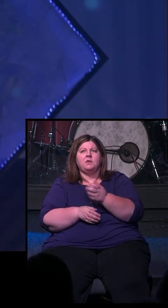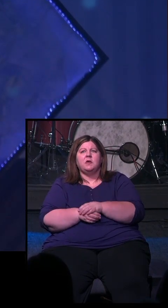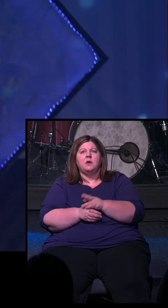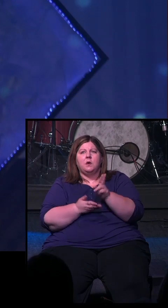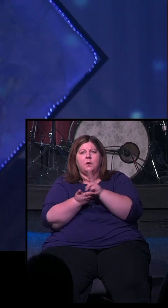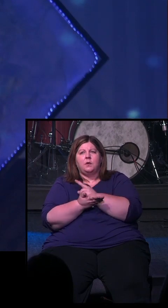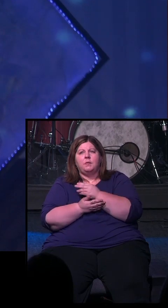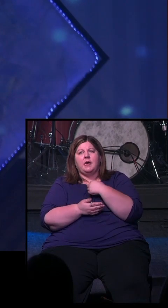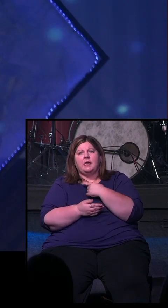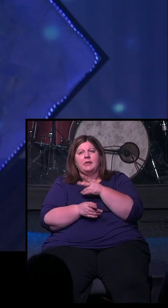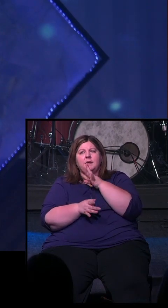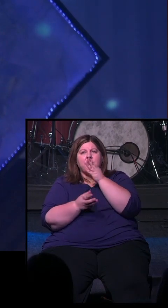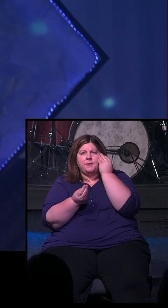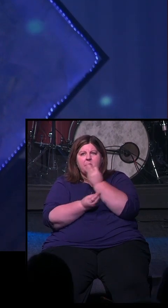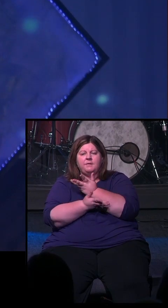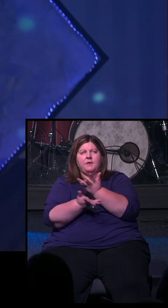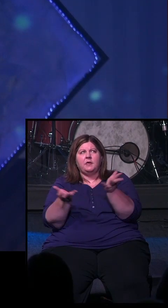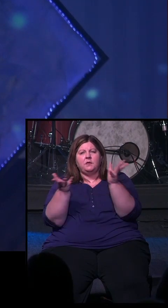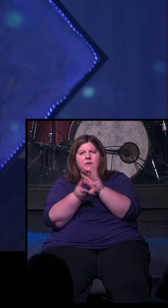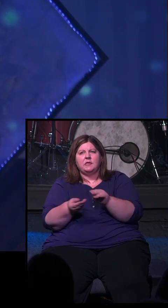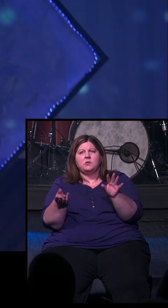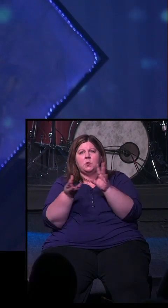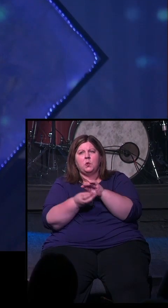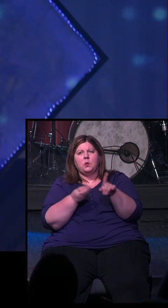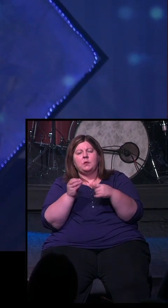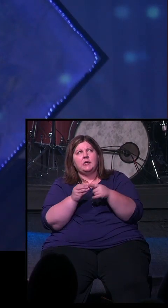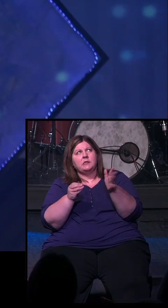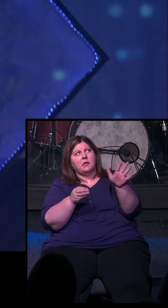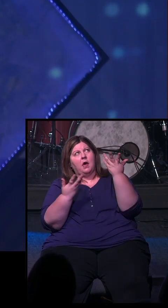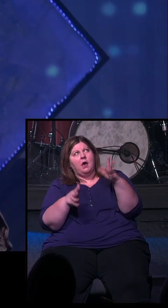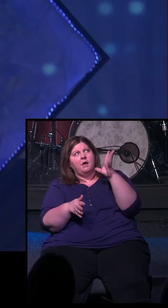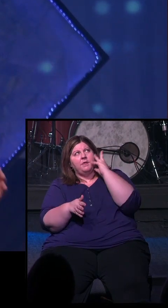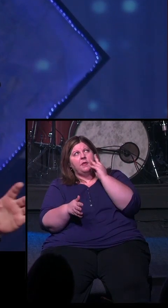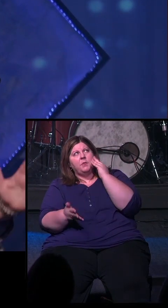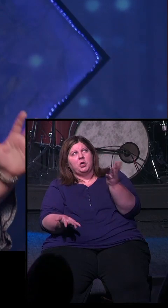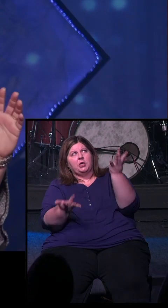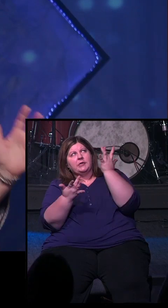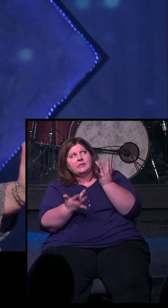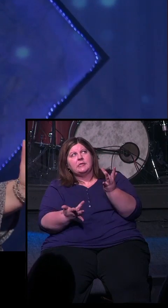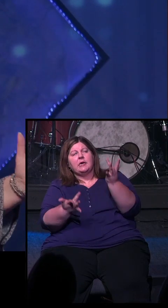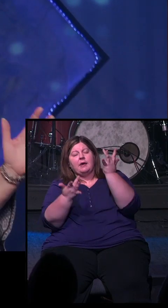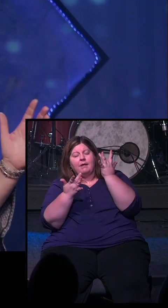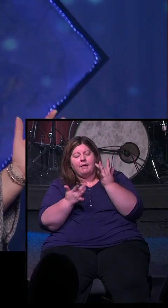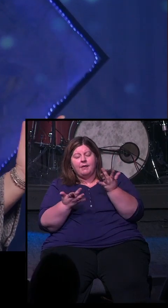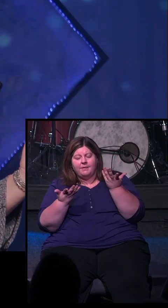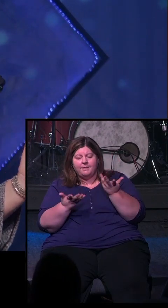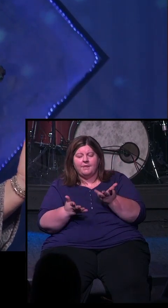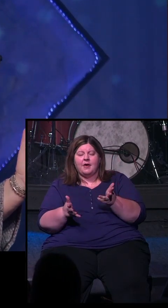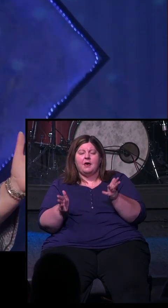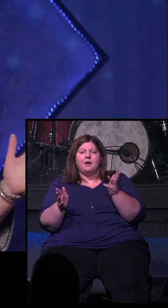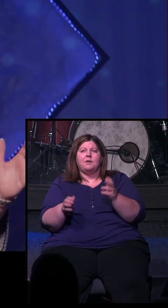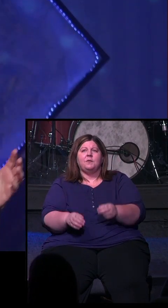Let my lips be filled with stories of the mercy that